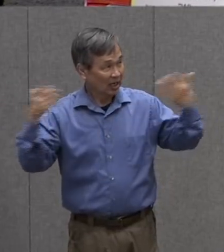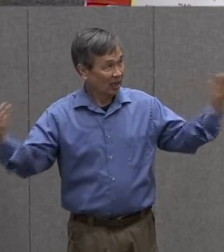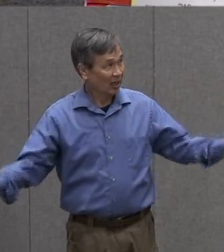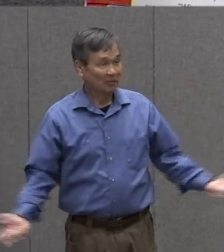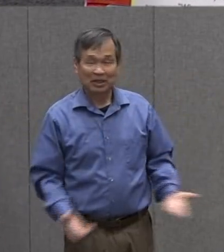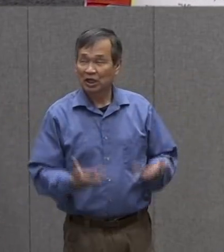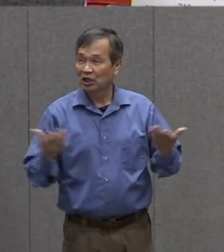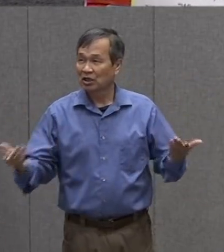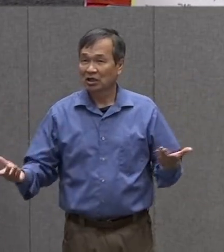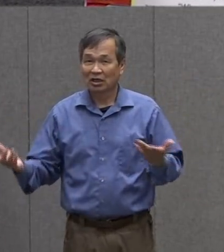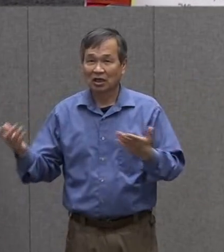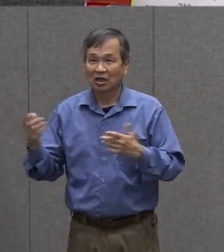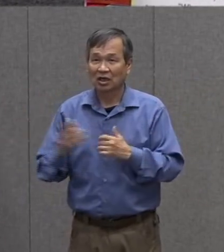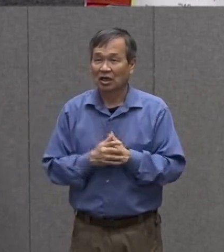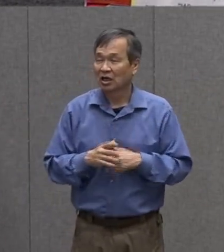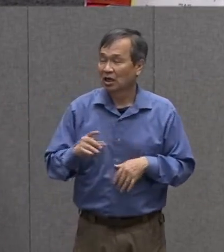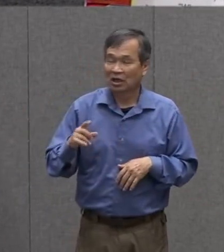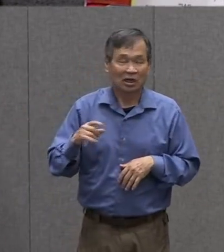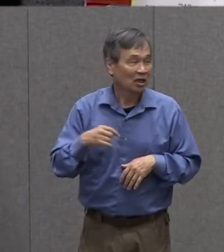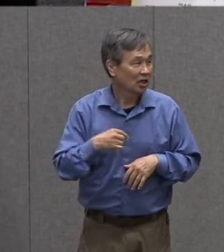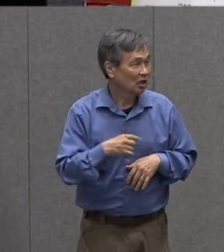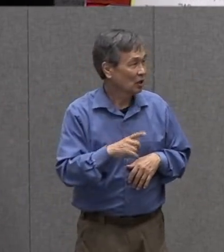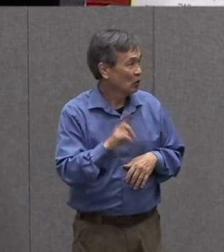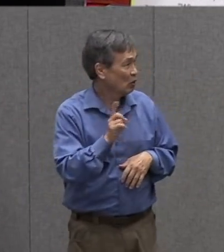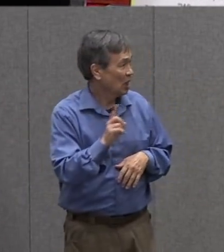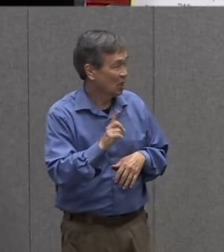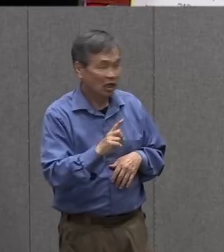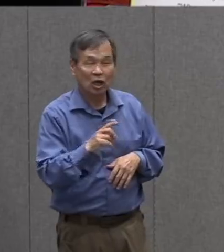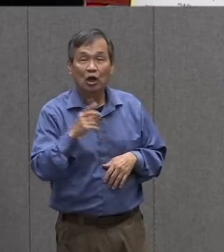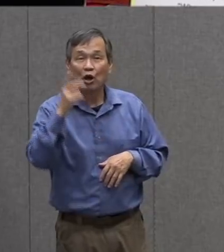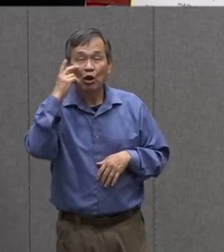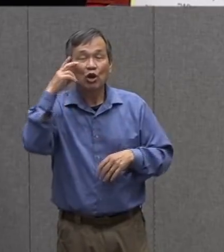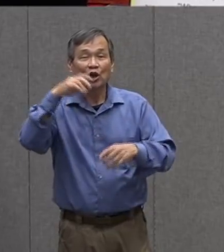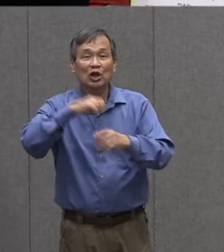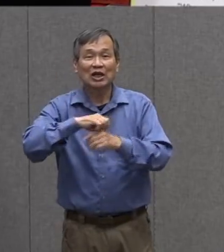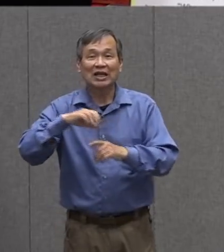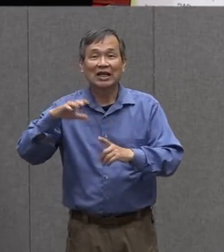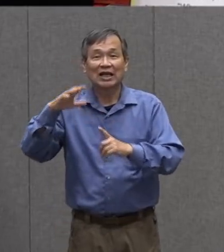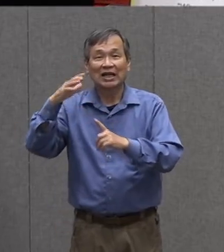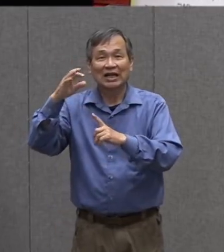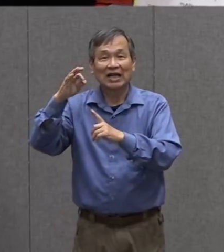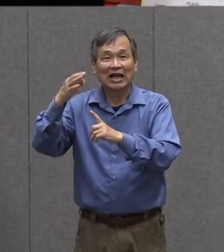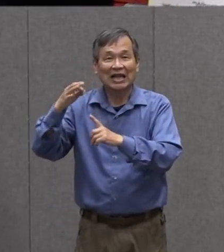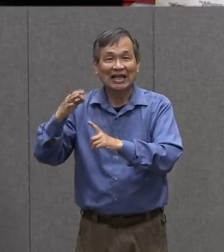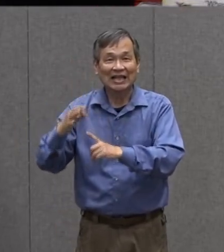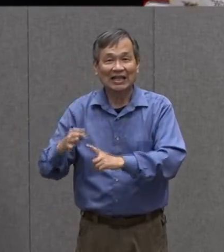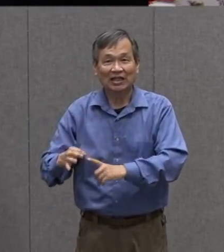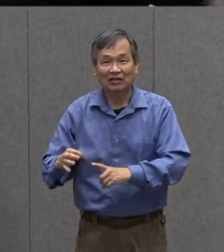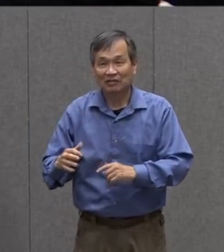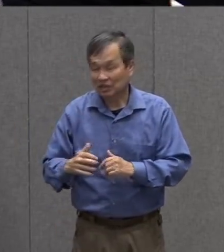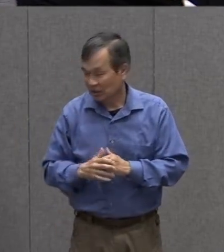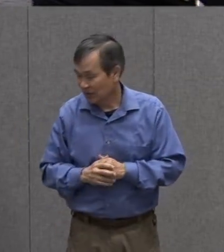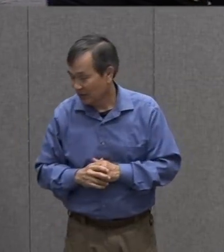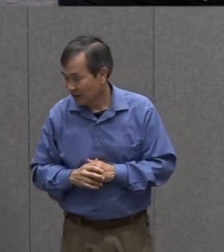animal answered. Look in the leaves. Look in the leaves.